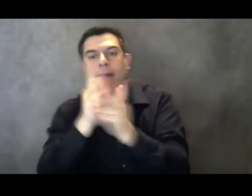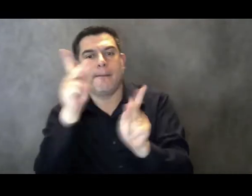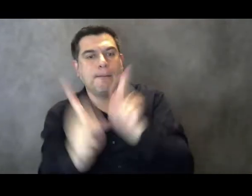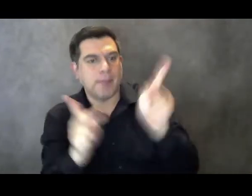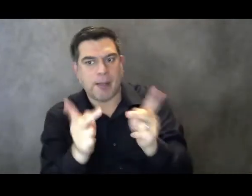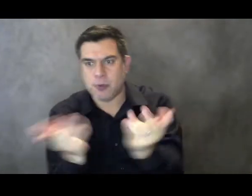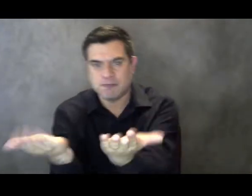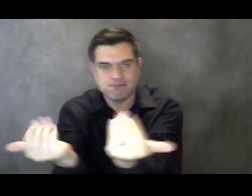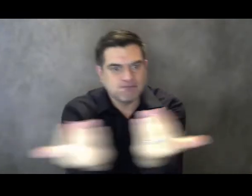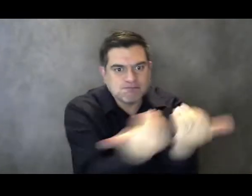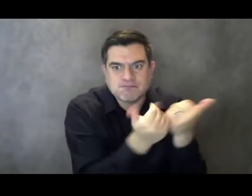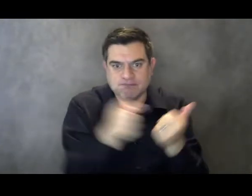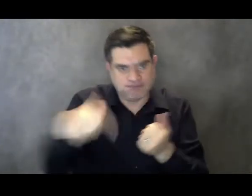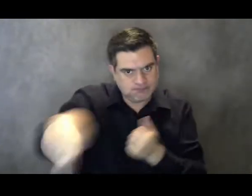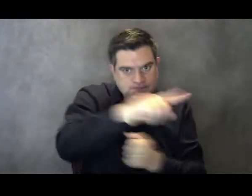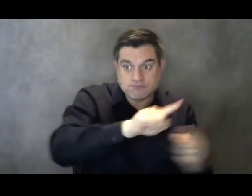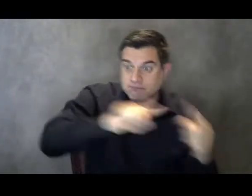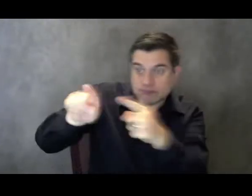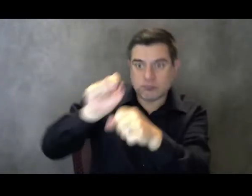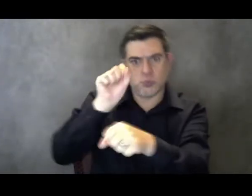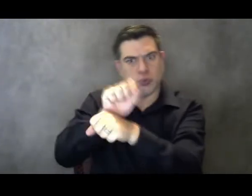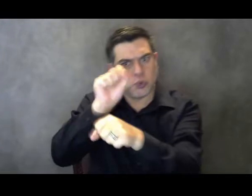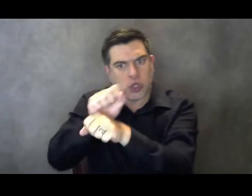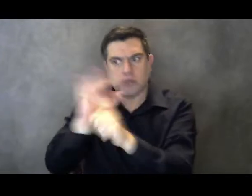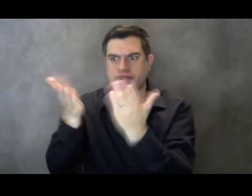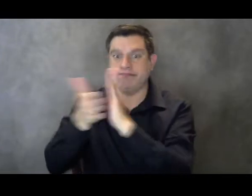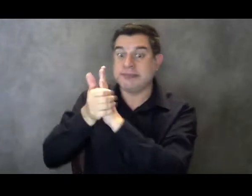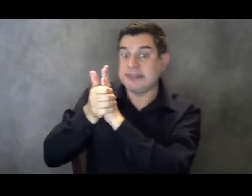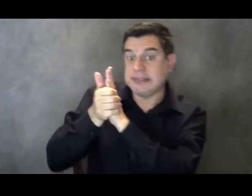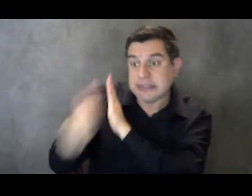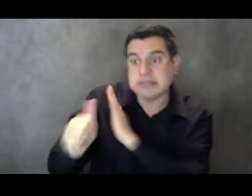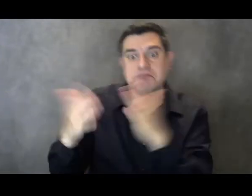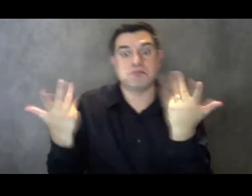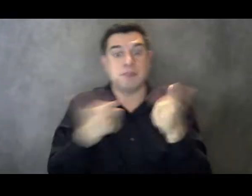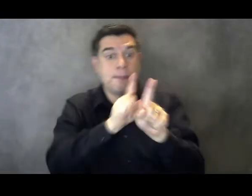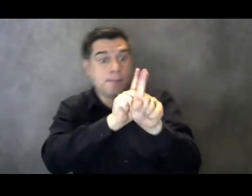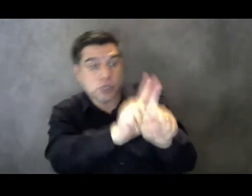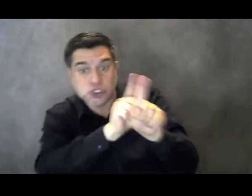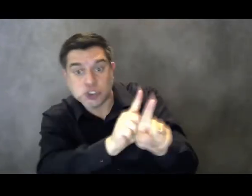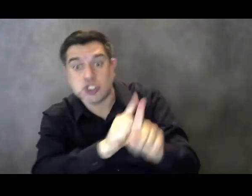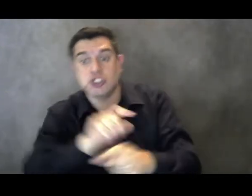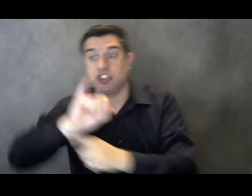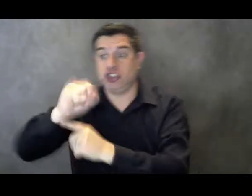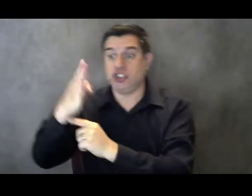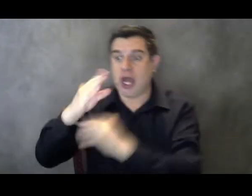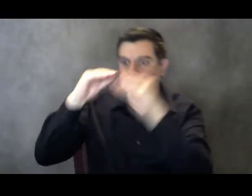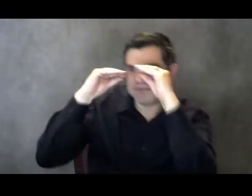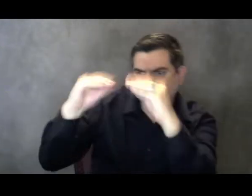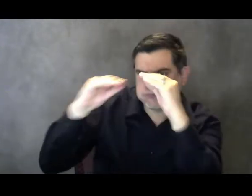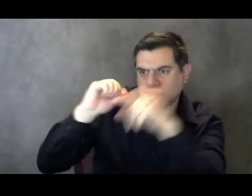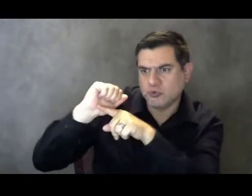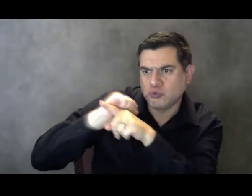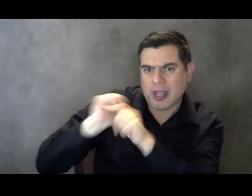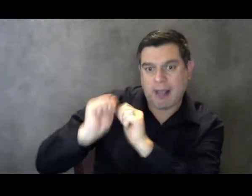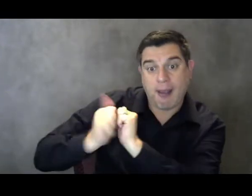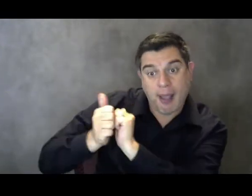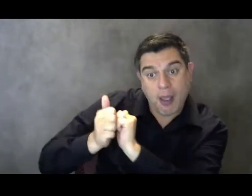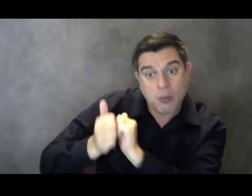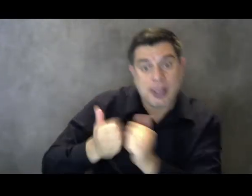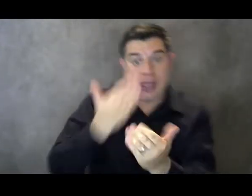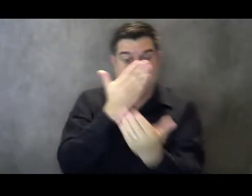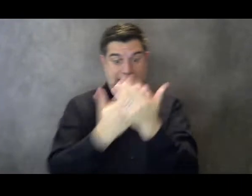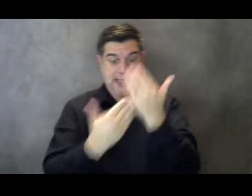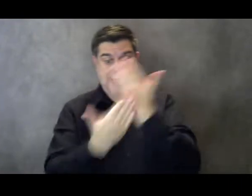Clients gain the skills needed through mentor-instructed job readiness training that includes hands-on